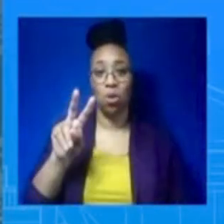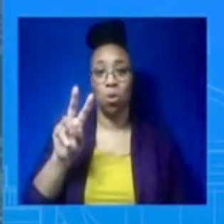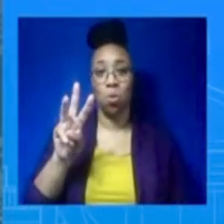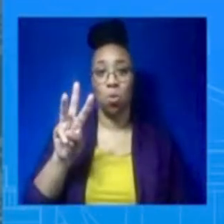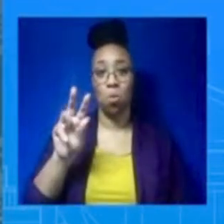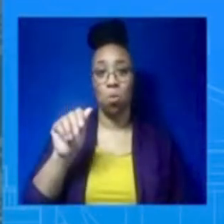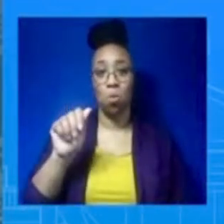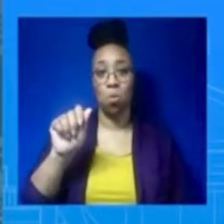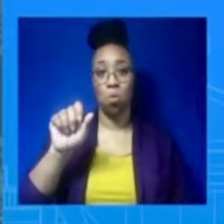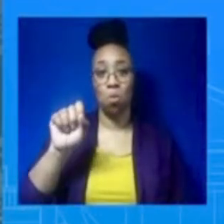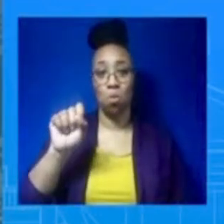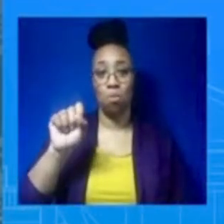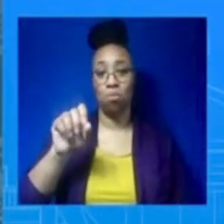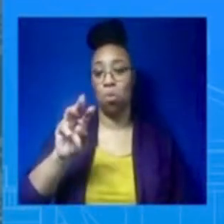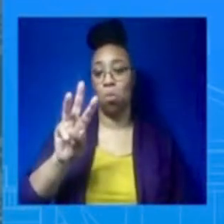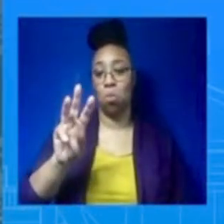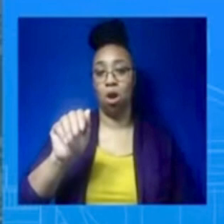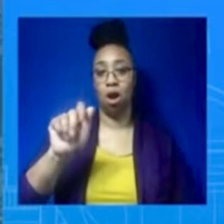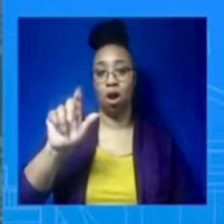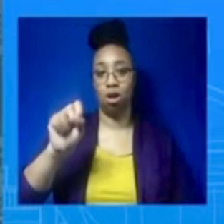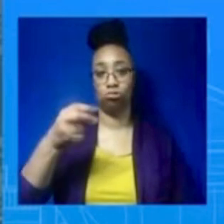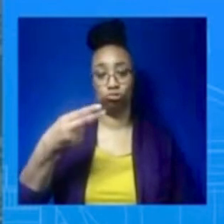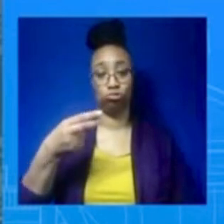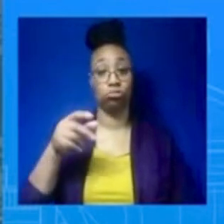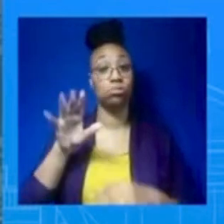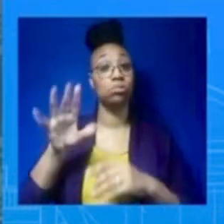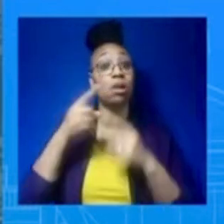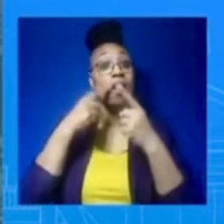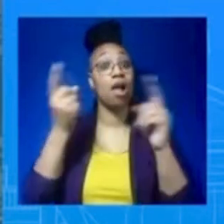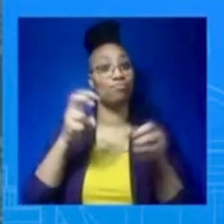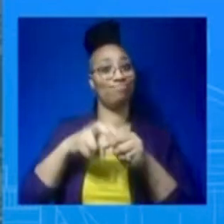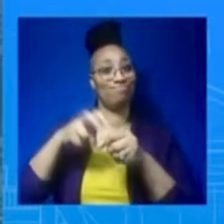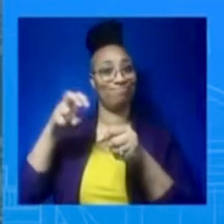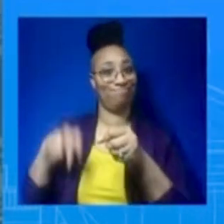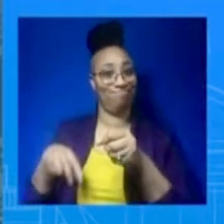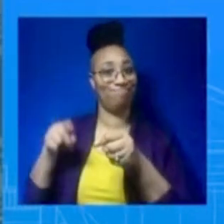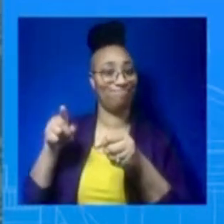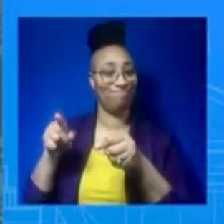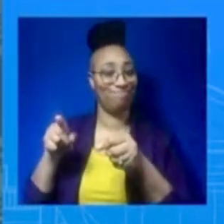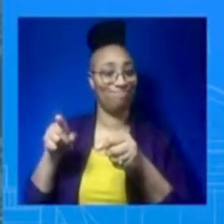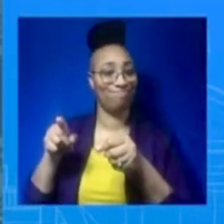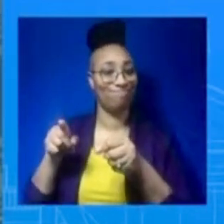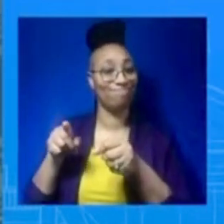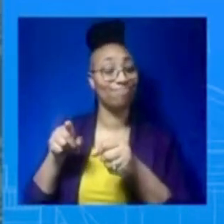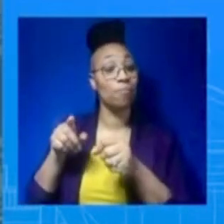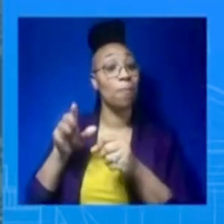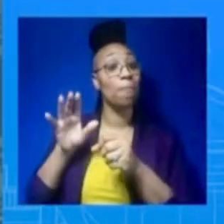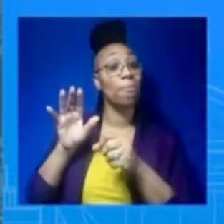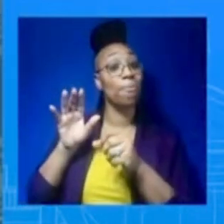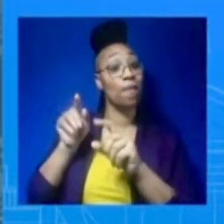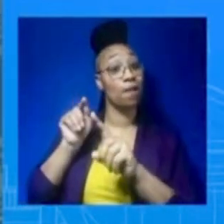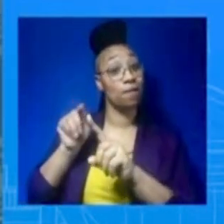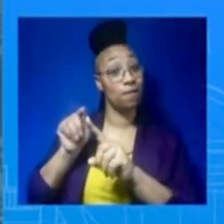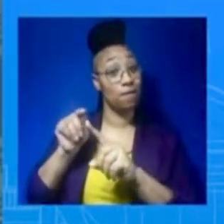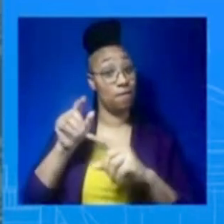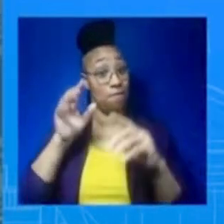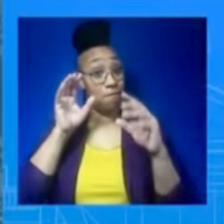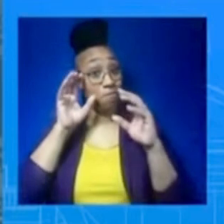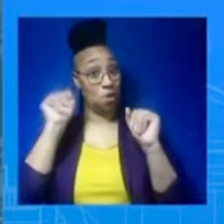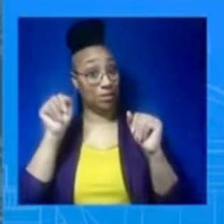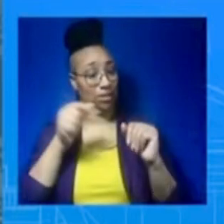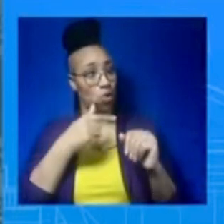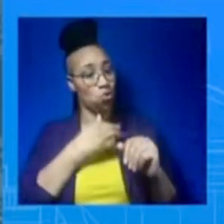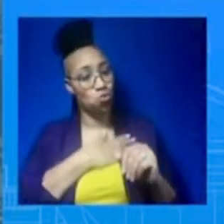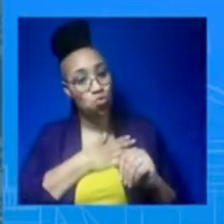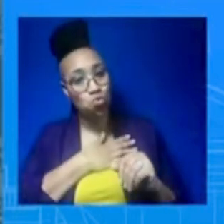in his statement about the Secretary's departure, Secretary Walsh is one tough union chief, and his record at the Department of Labor is a testament to the